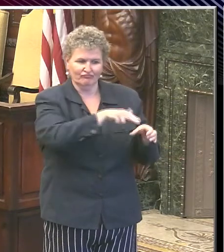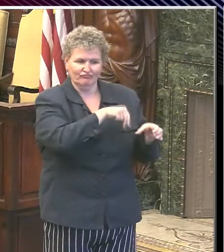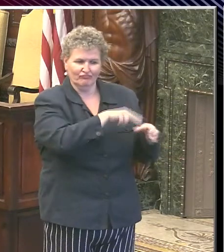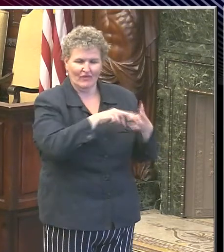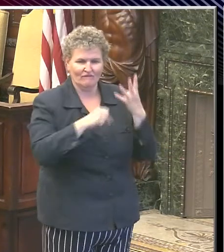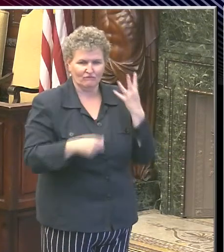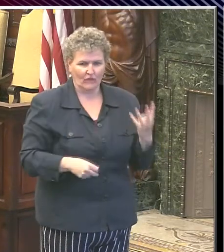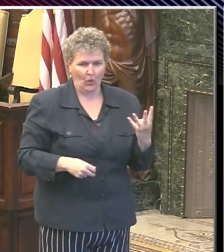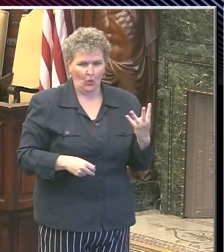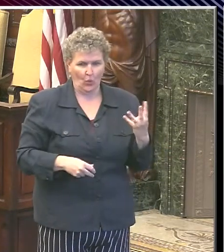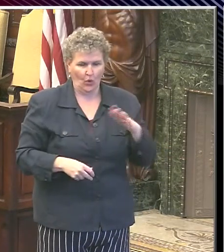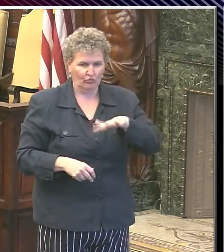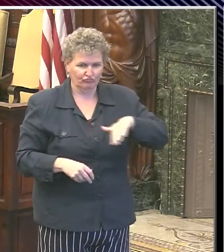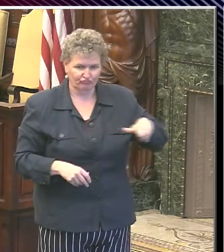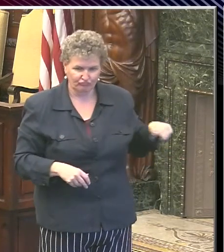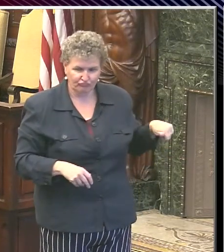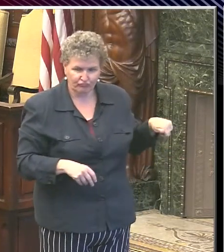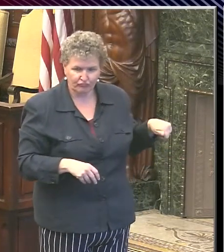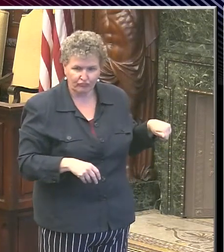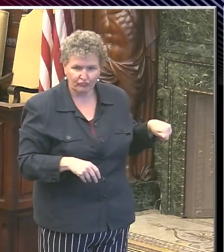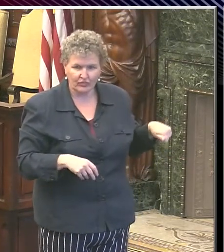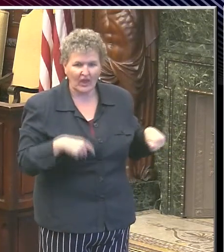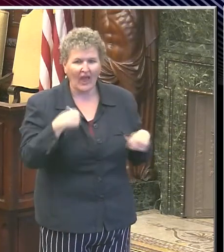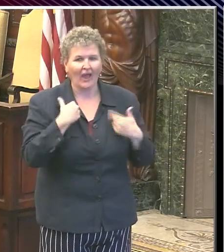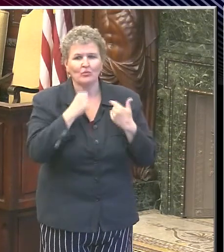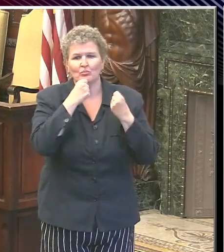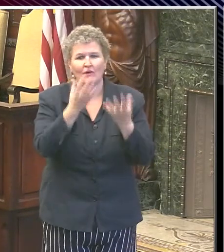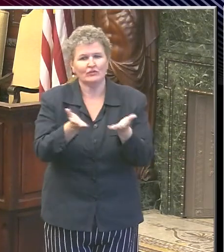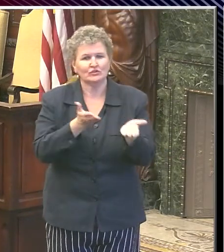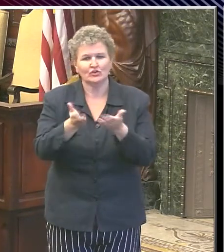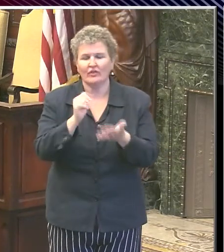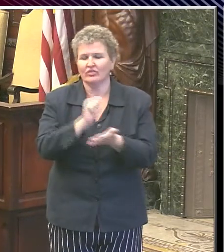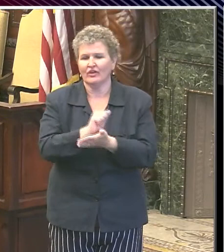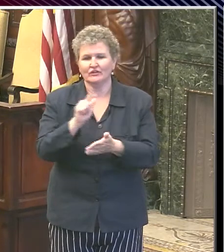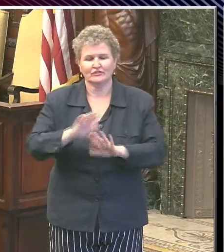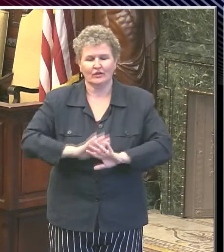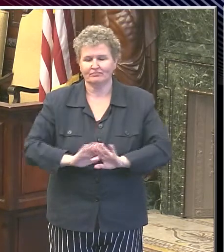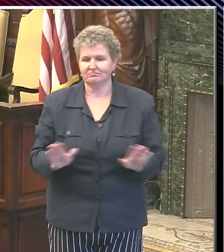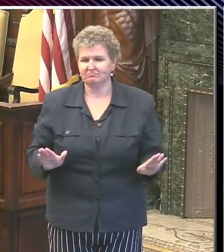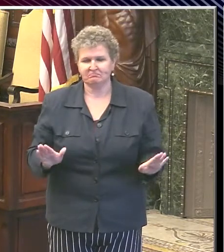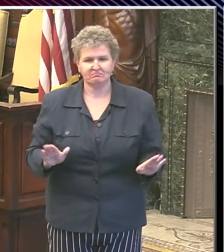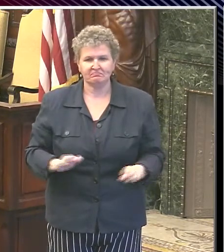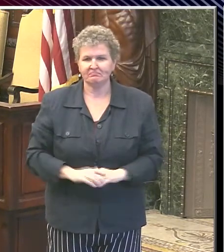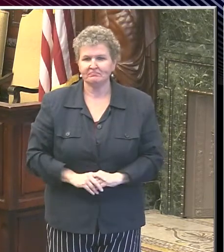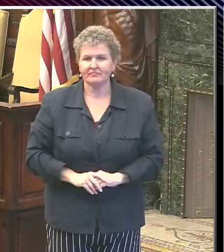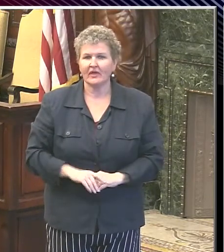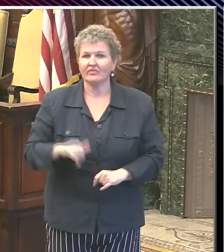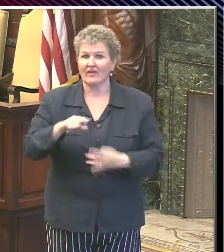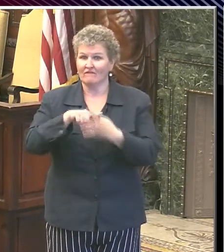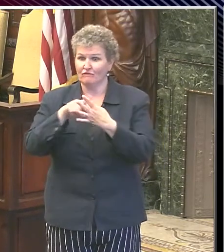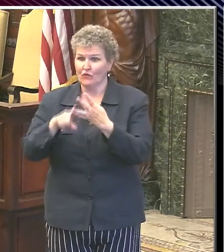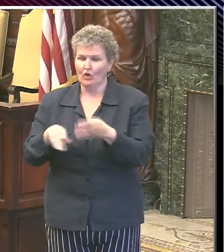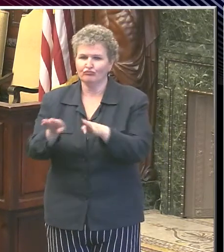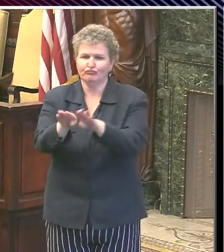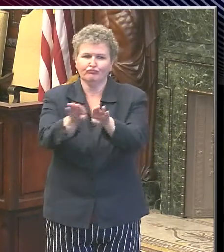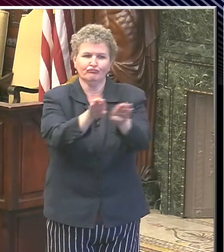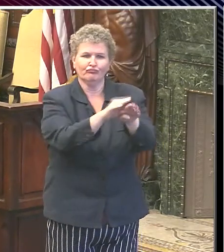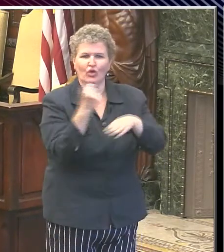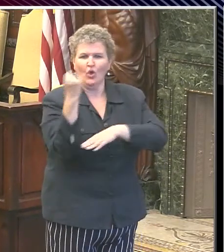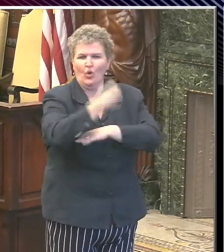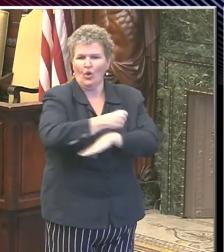offering pre-K services for next year. So that's why, or for this year, which is why they opted to move out of the program.